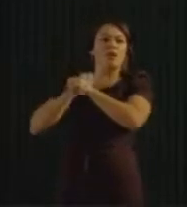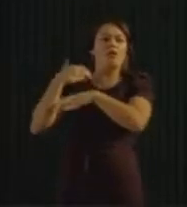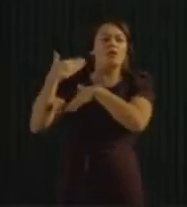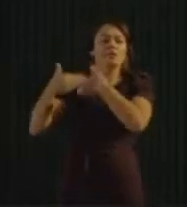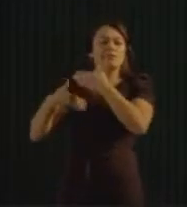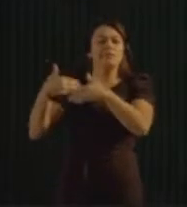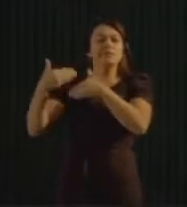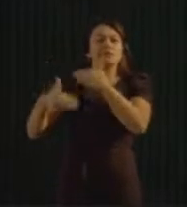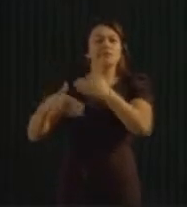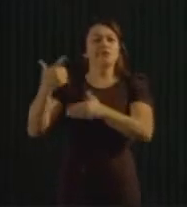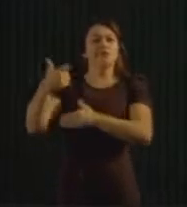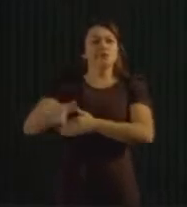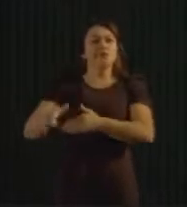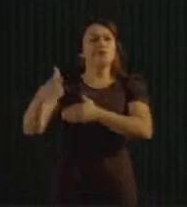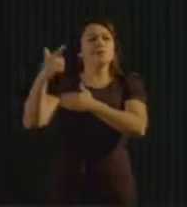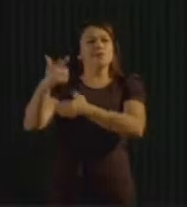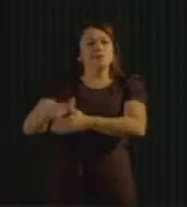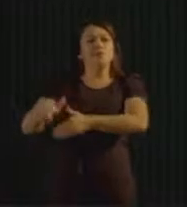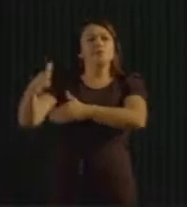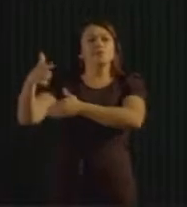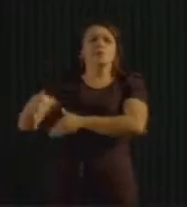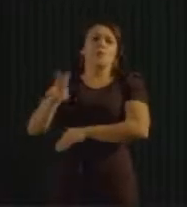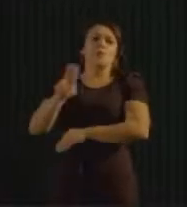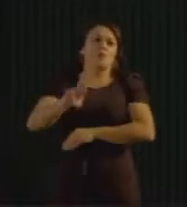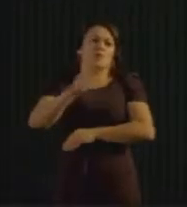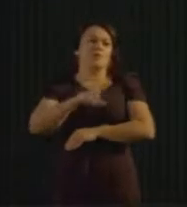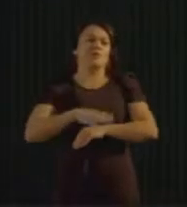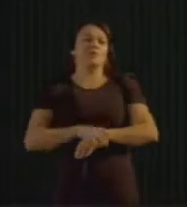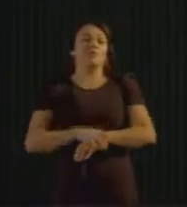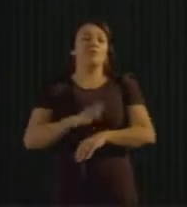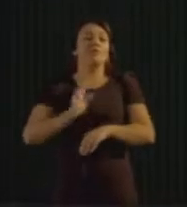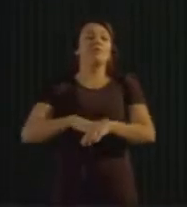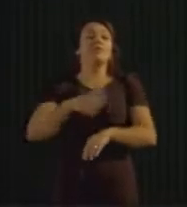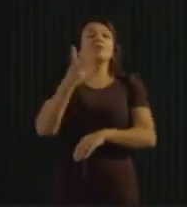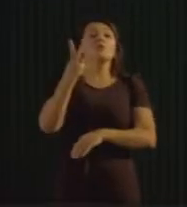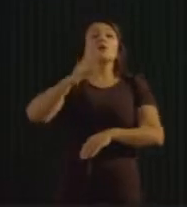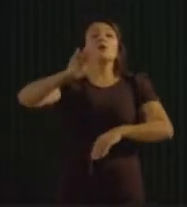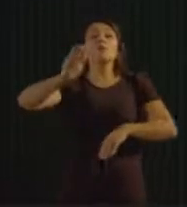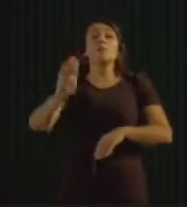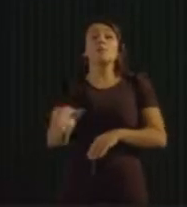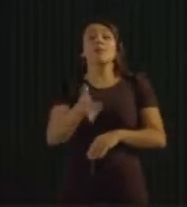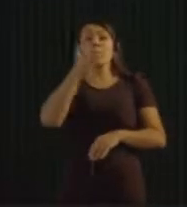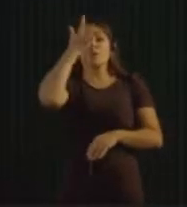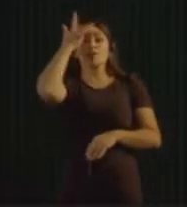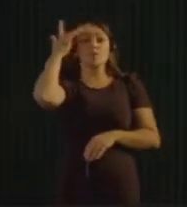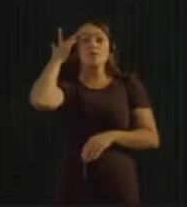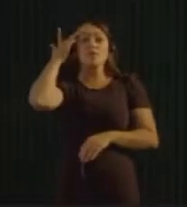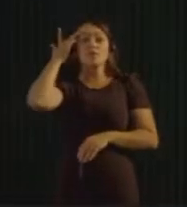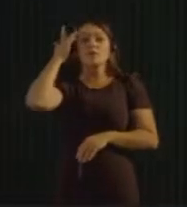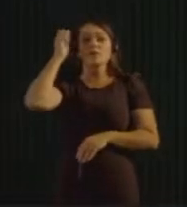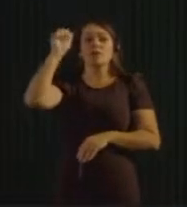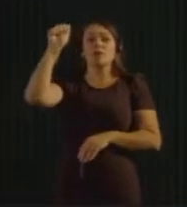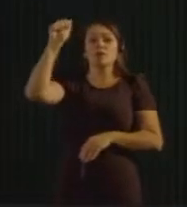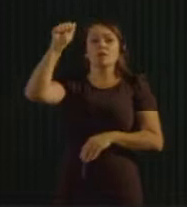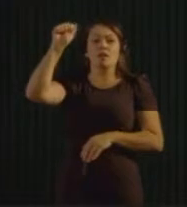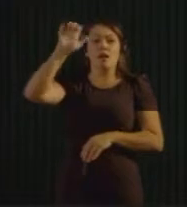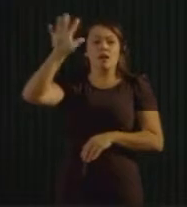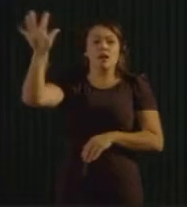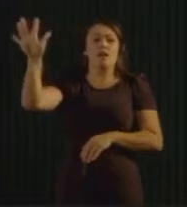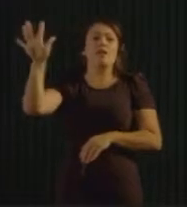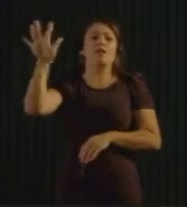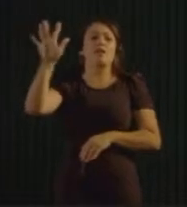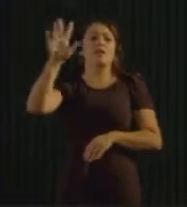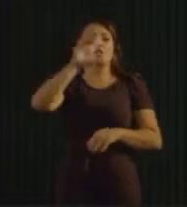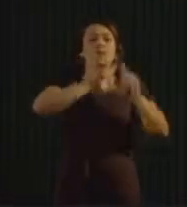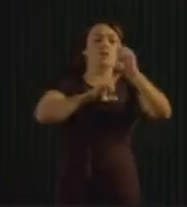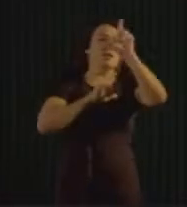More than 4 billion people in Asia, in South America, in Africa, like to consume the